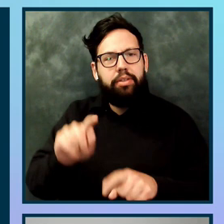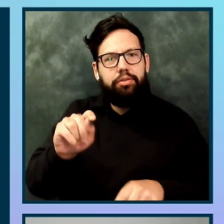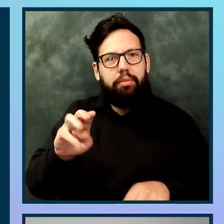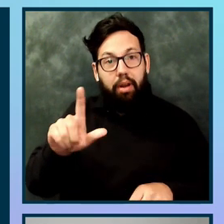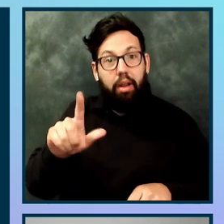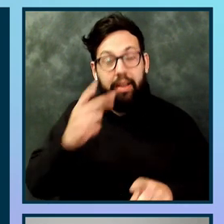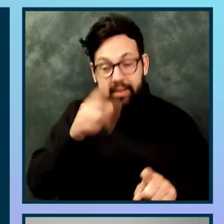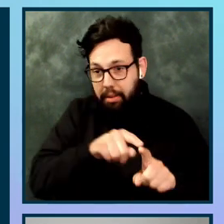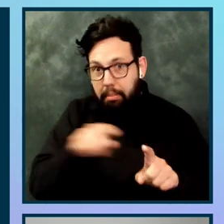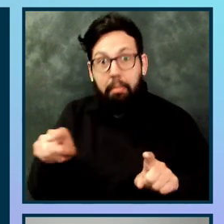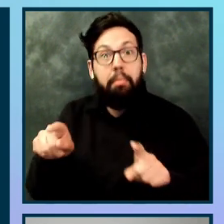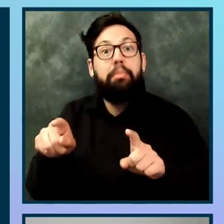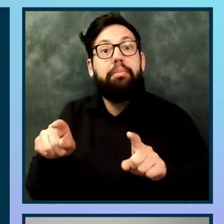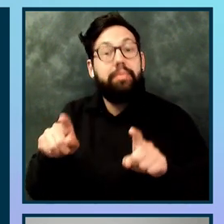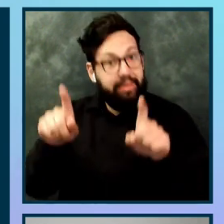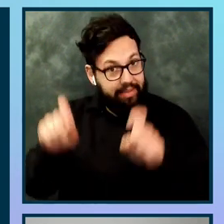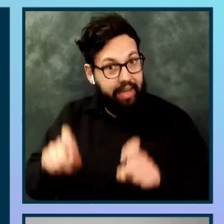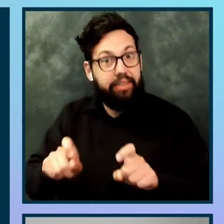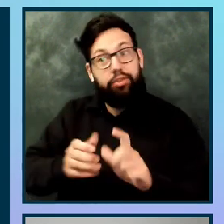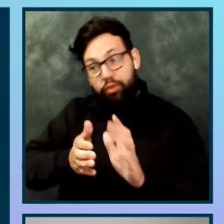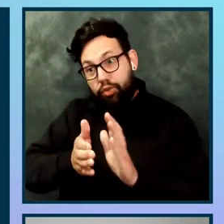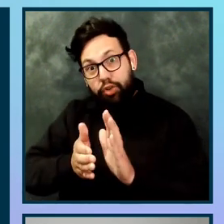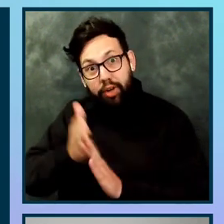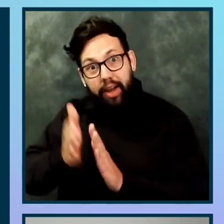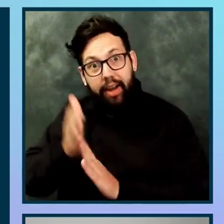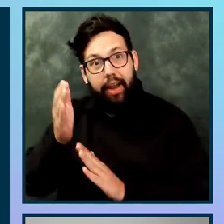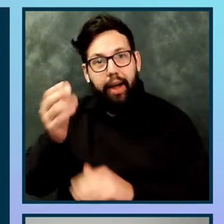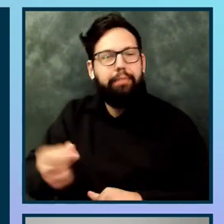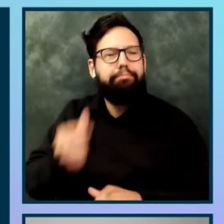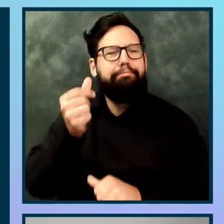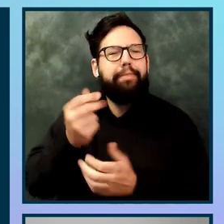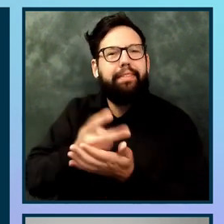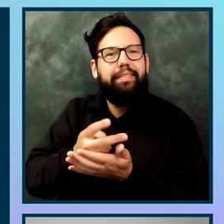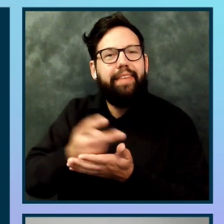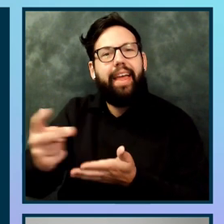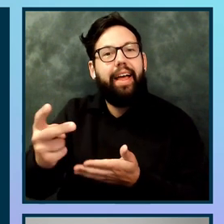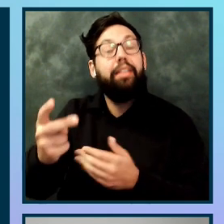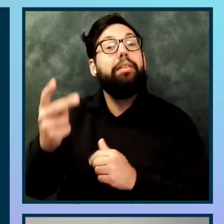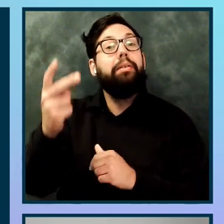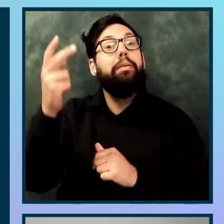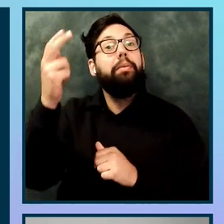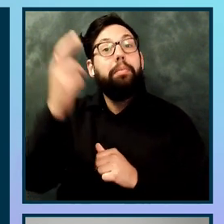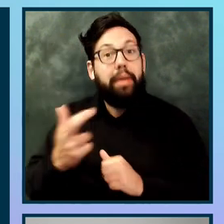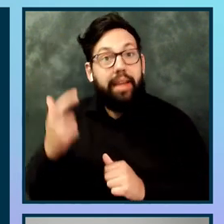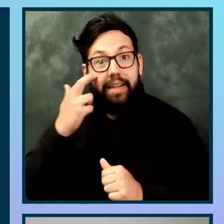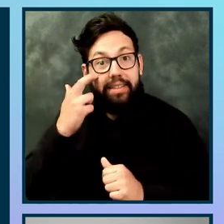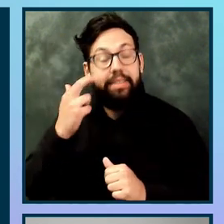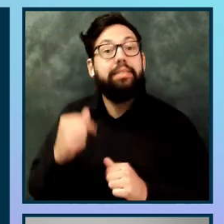has been run, and they failed because there's at least one test that has not passed.